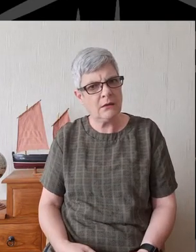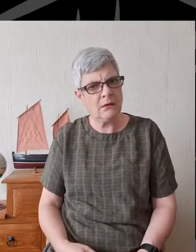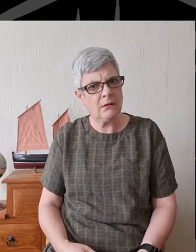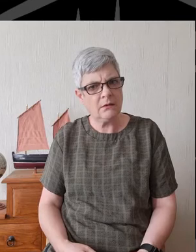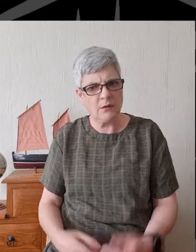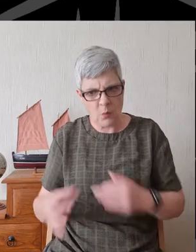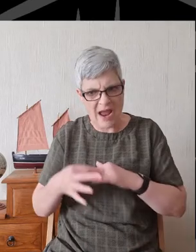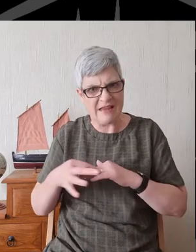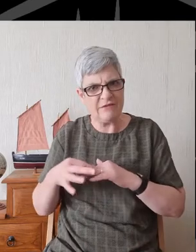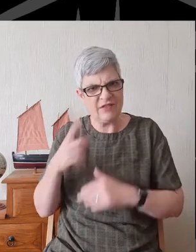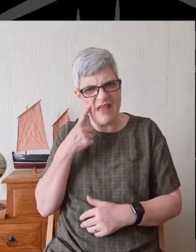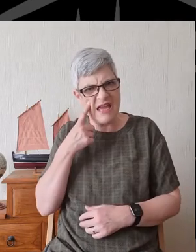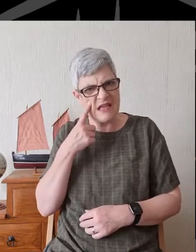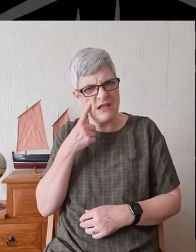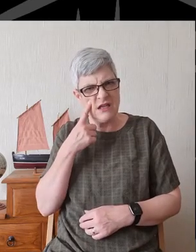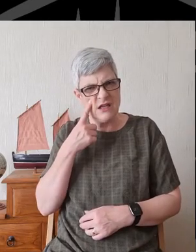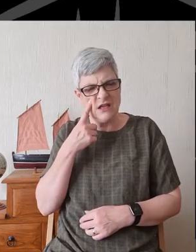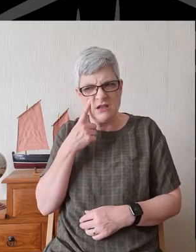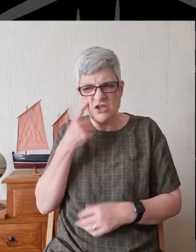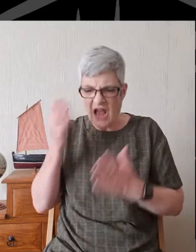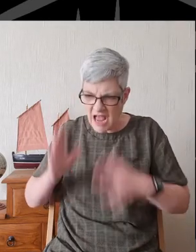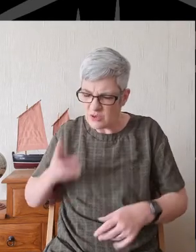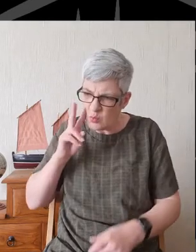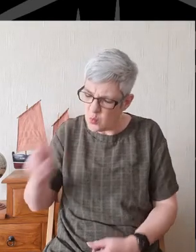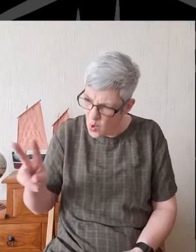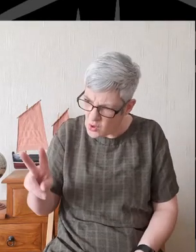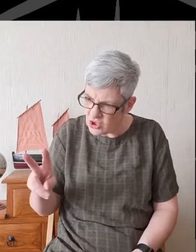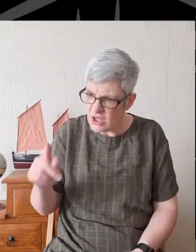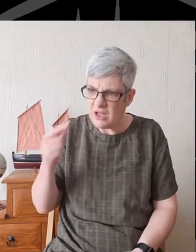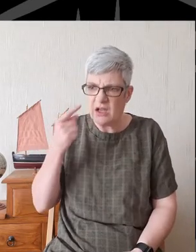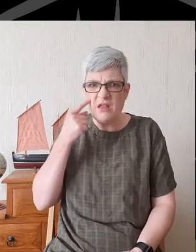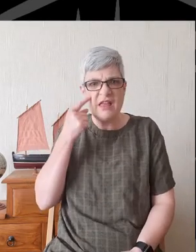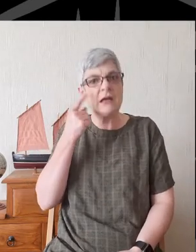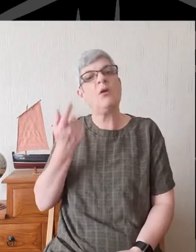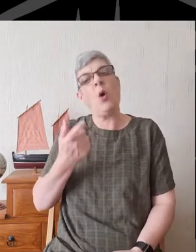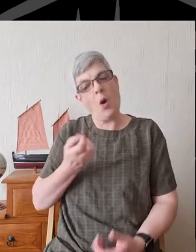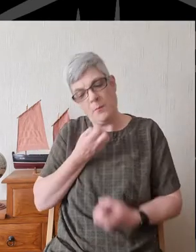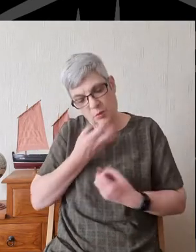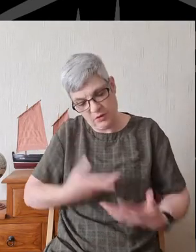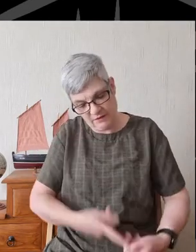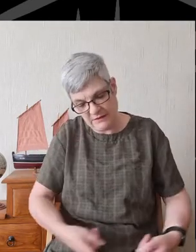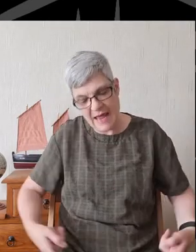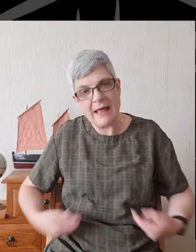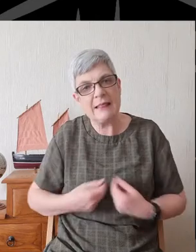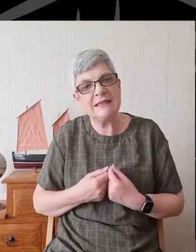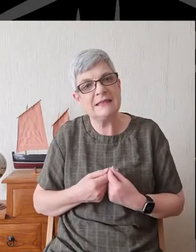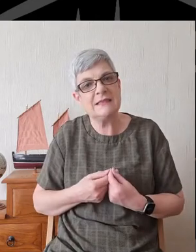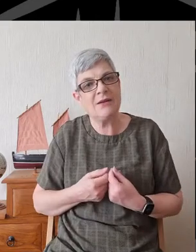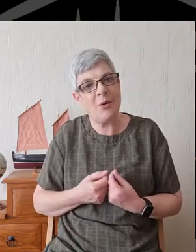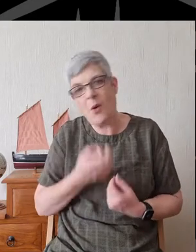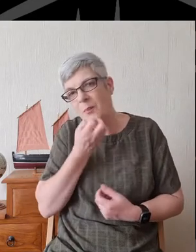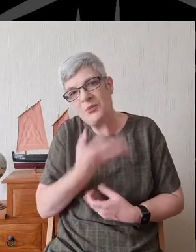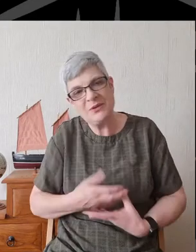Is she forced to watch and all of that? Is she going to be thinking, oh, that's a lovely necklace, that's beautiful?